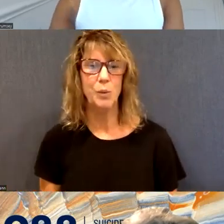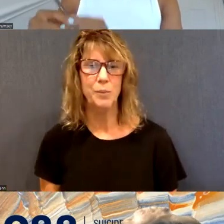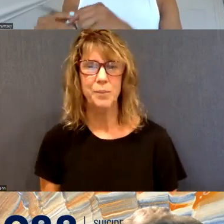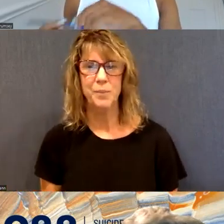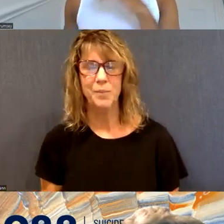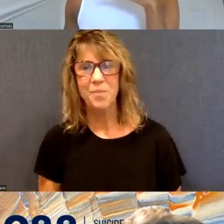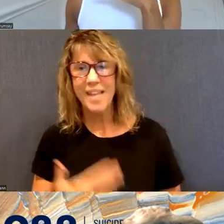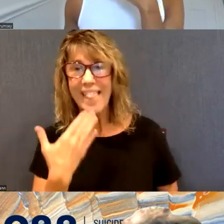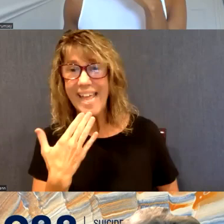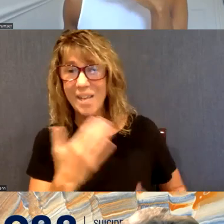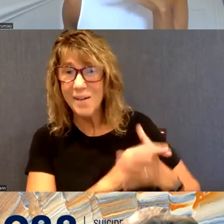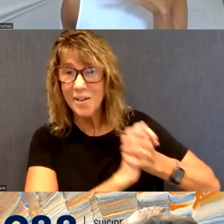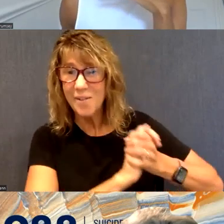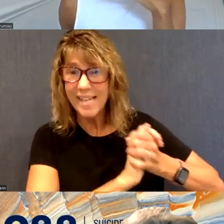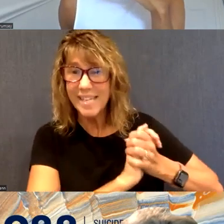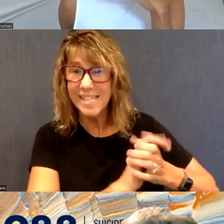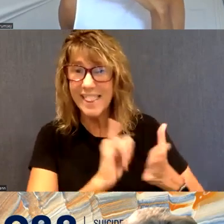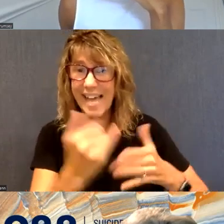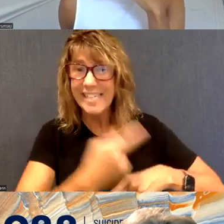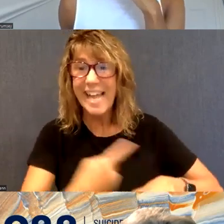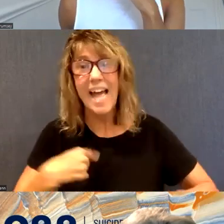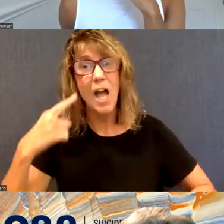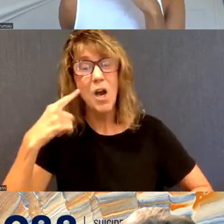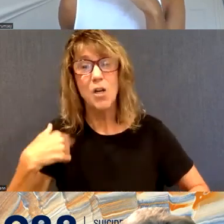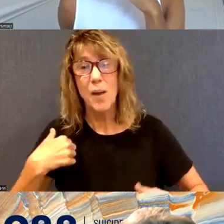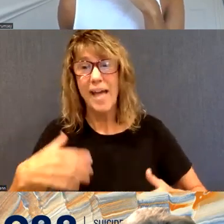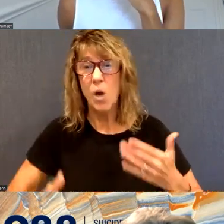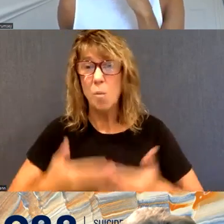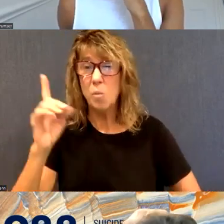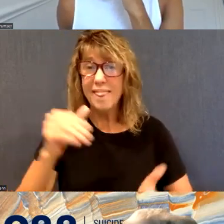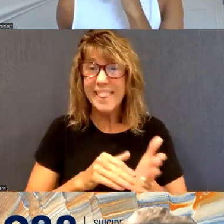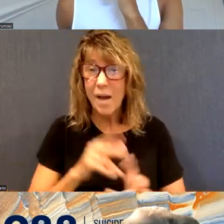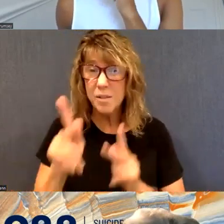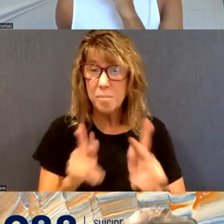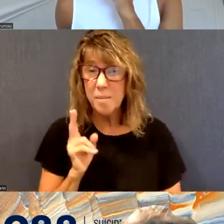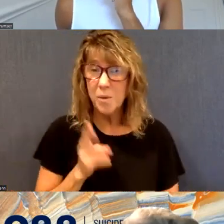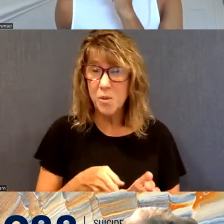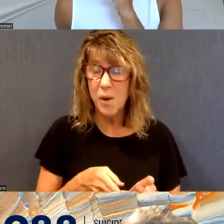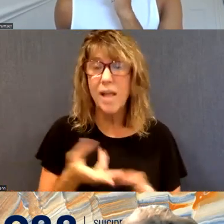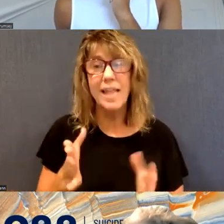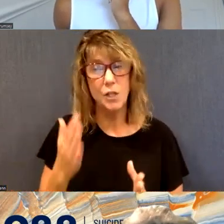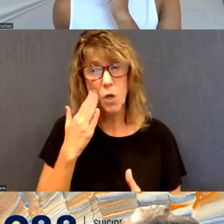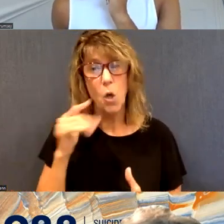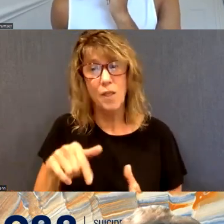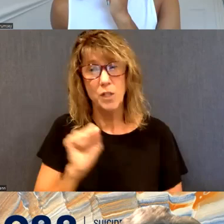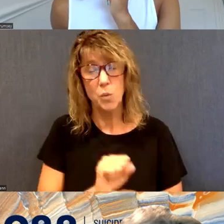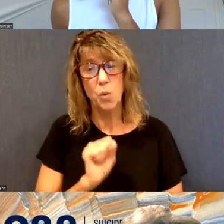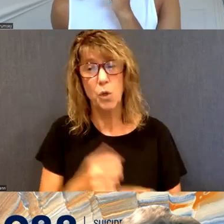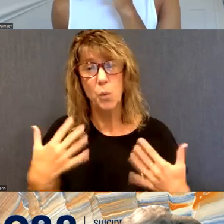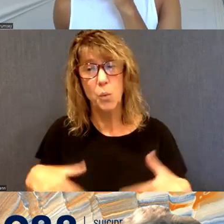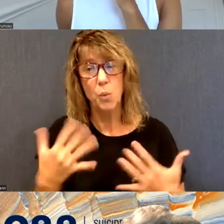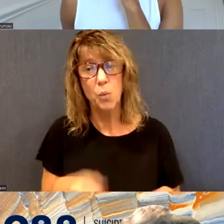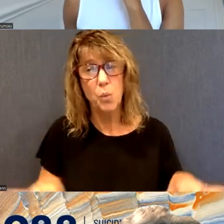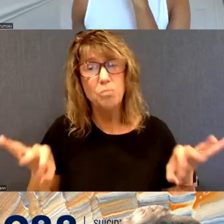Thanks so much. And congratulations on the day. heard you all had nearly a thousand folks join. So it just speaks to the importance of this work. Thanks for talking